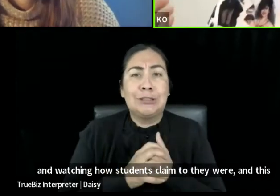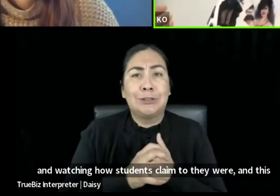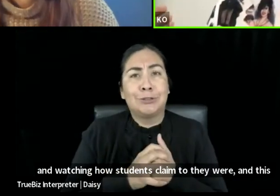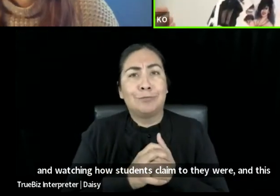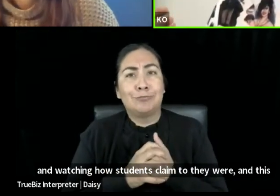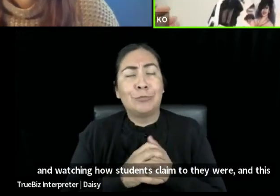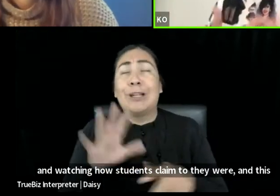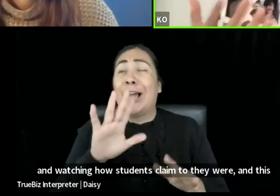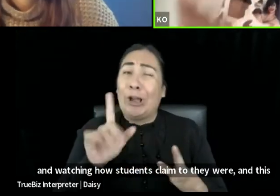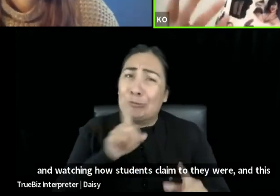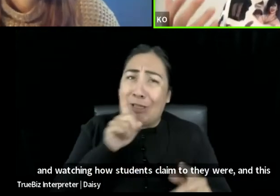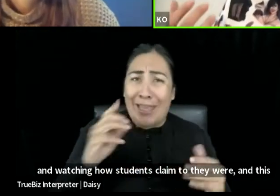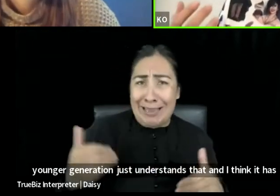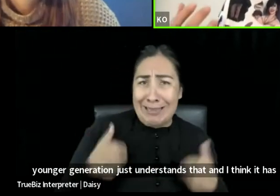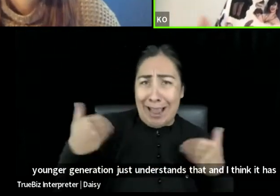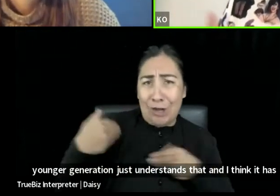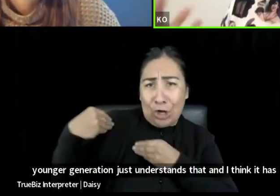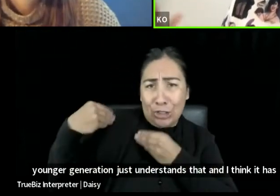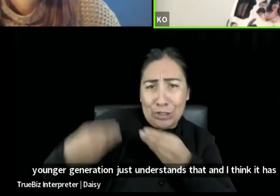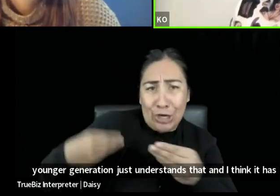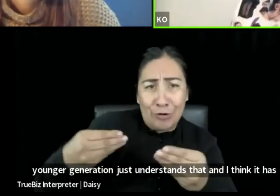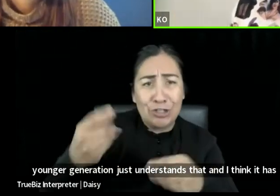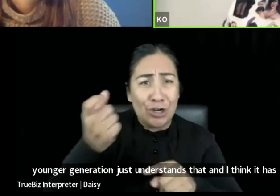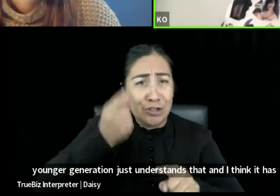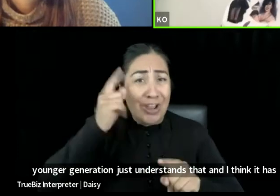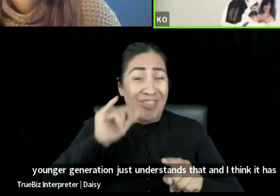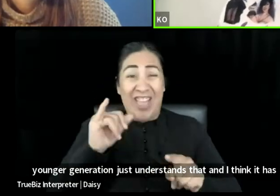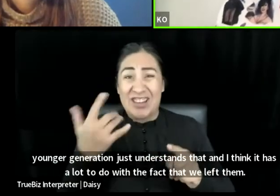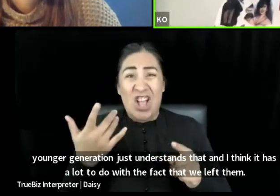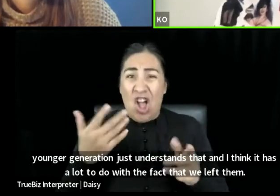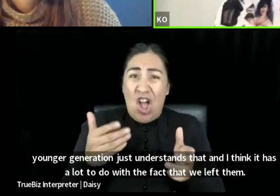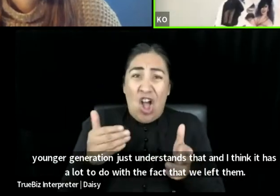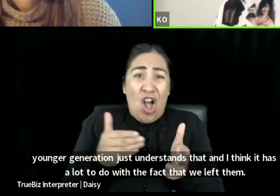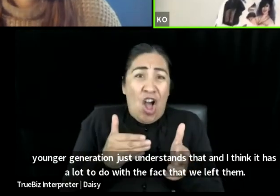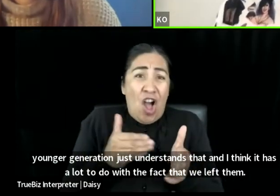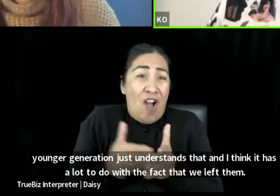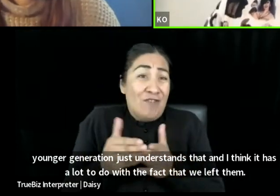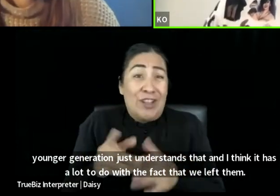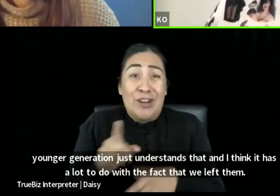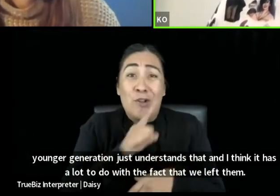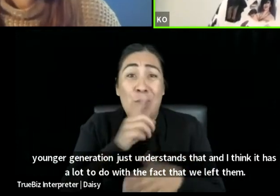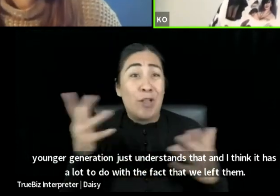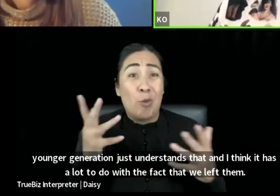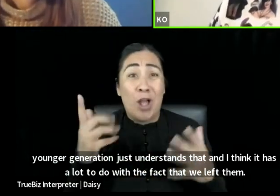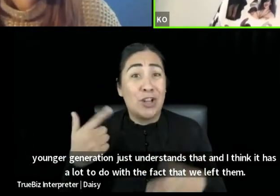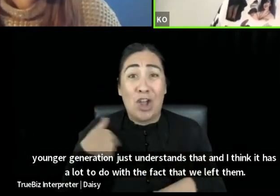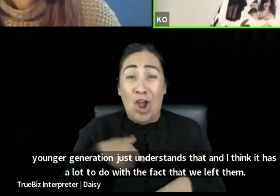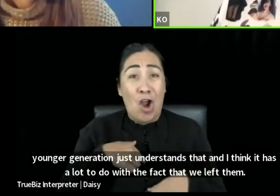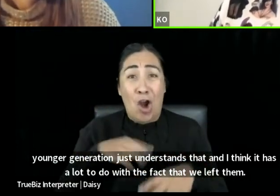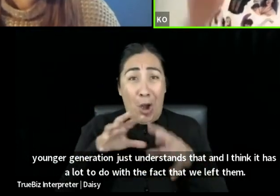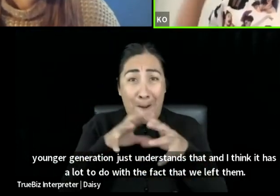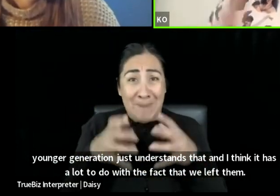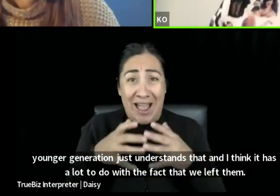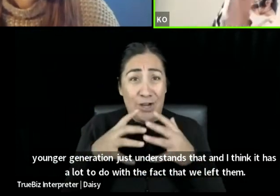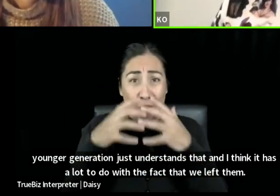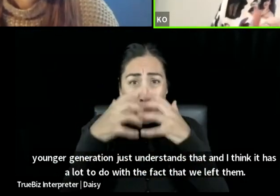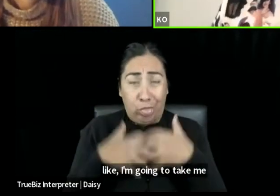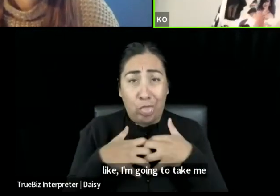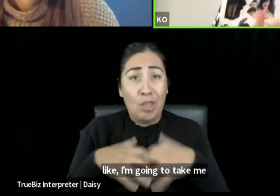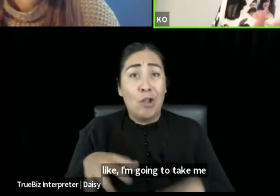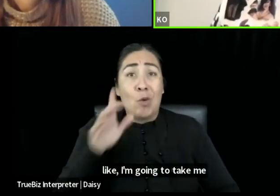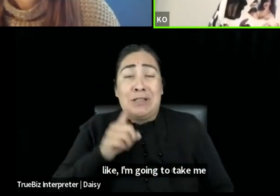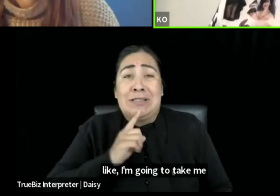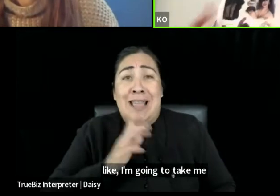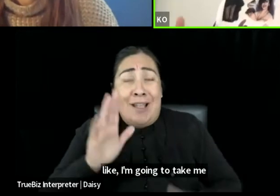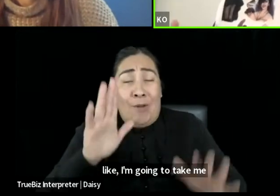understands that. And I think it has a lot to do with the fact that we left them a crumbling planet. Right. So they're just like, I'm going to take every single